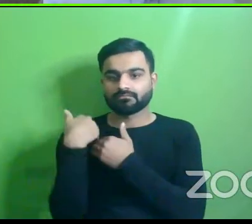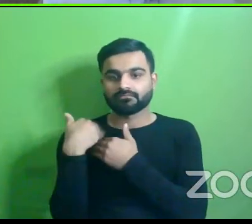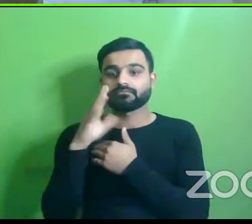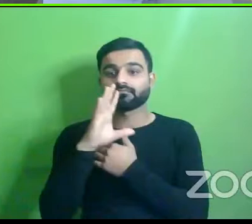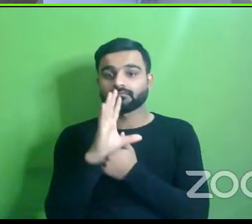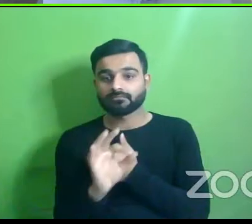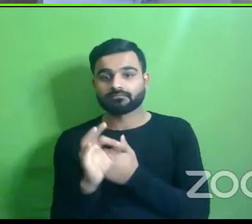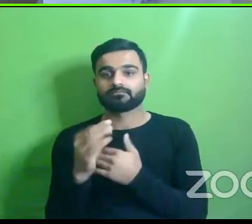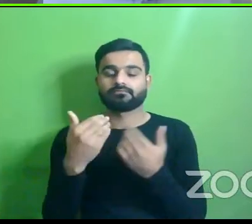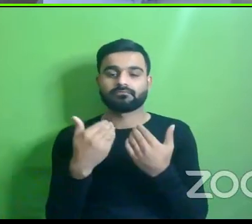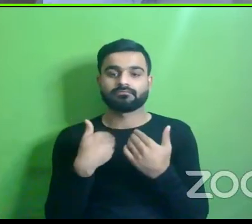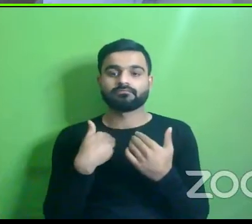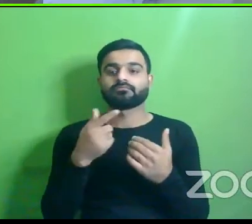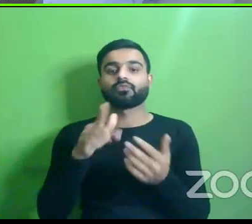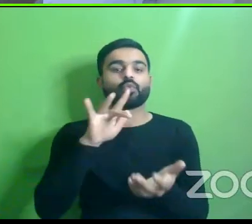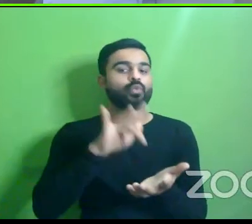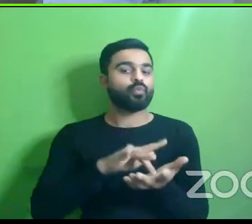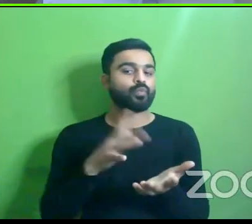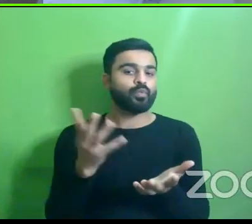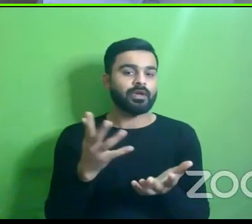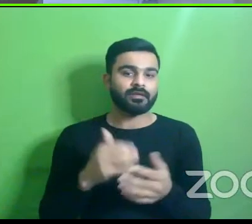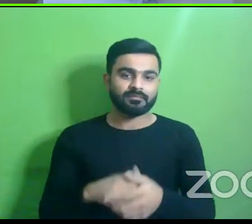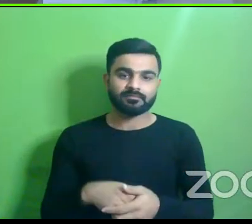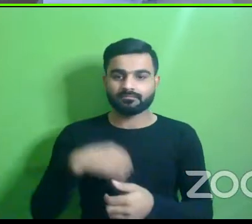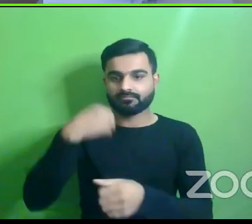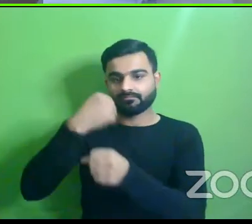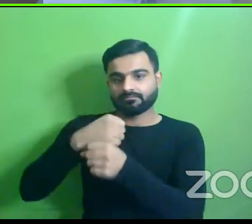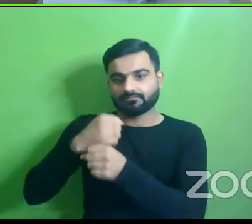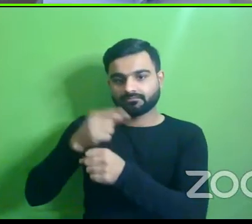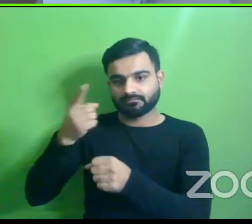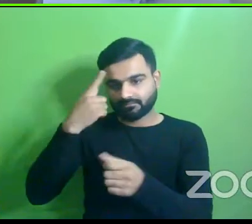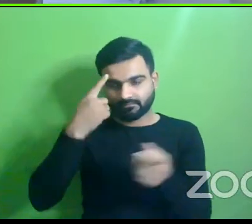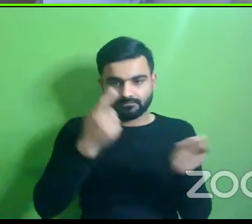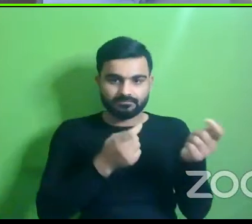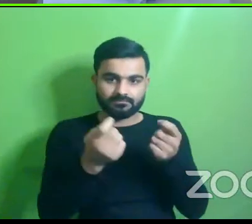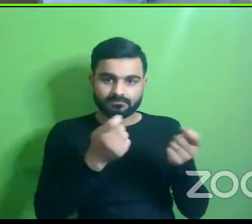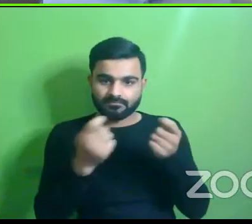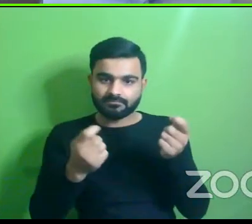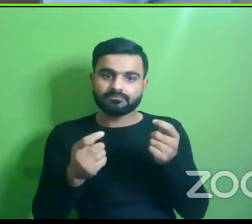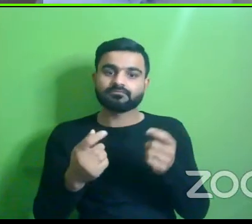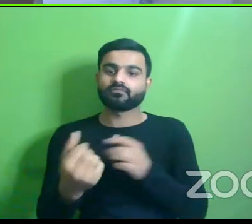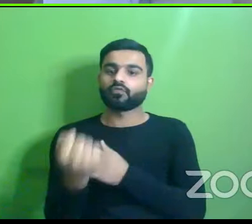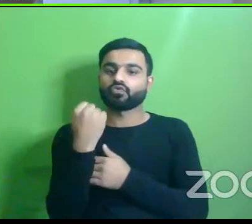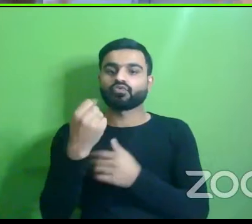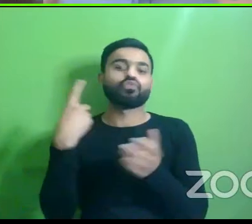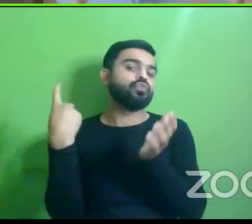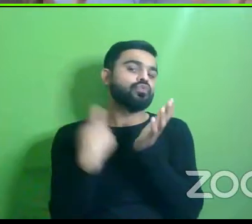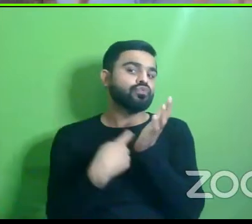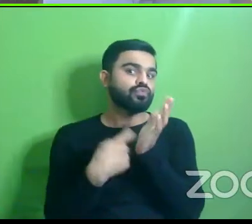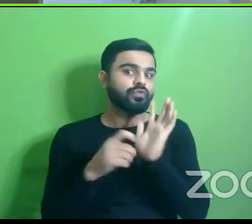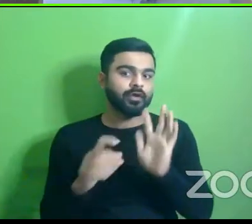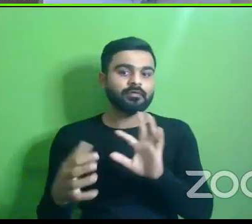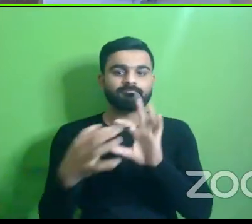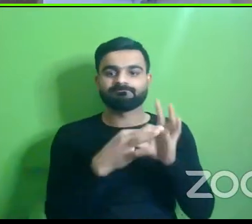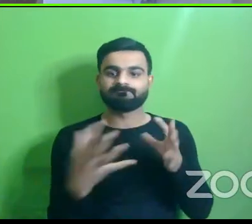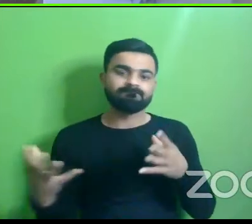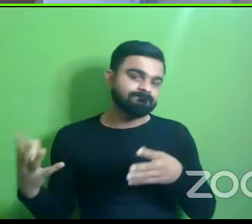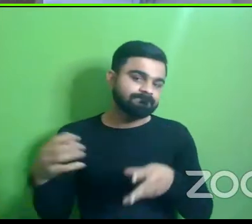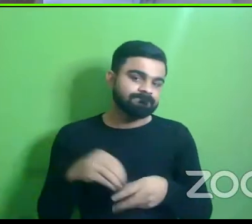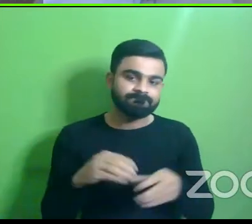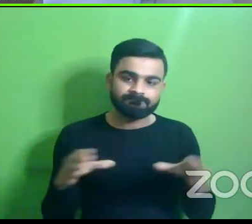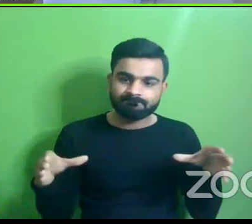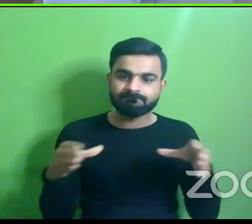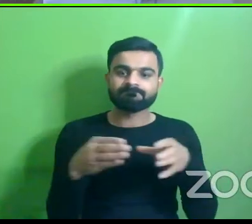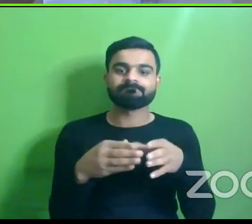and i think that is where uh government has to play a significantly stronger role uh to bringing all this together so